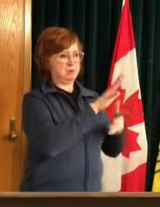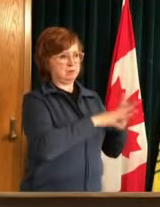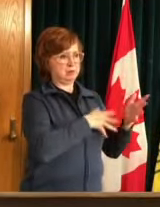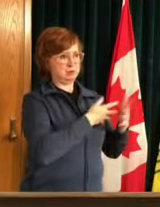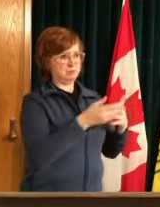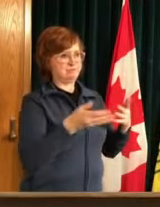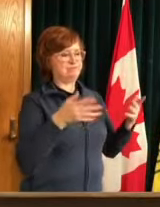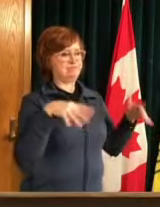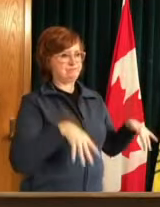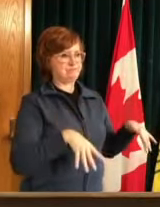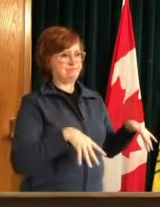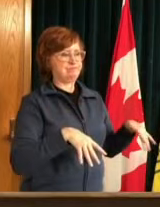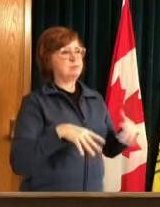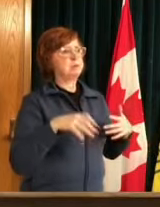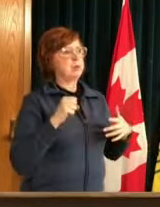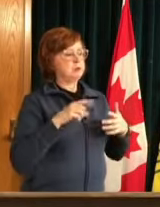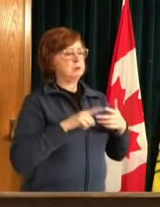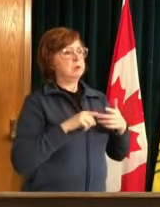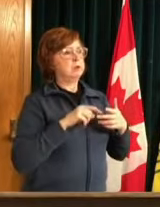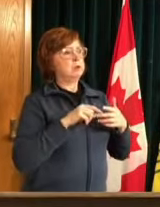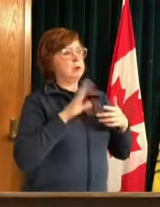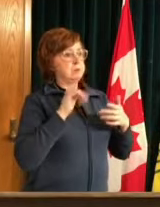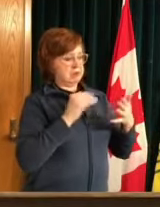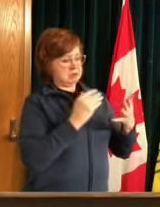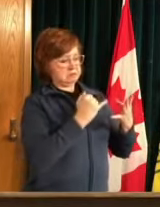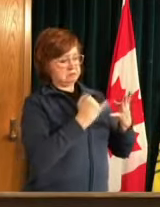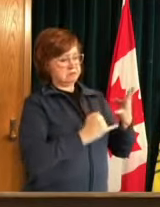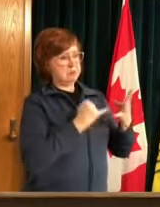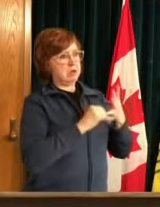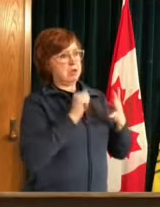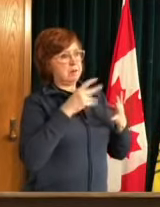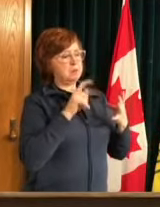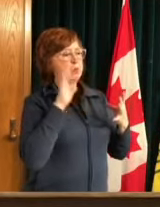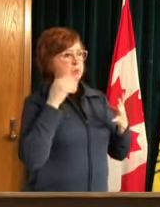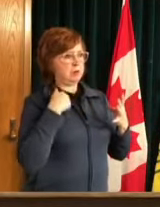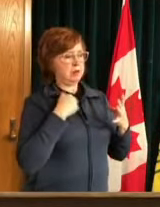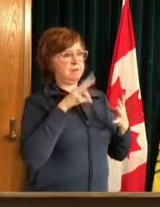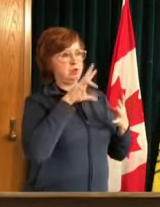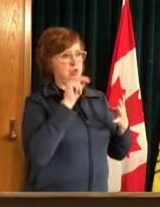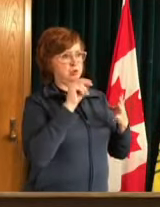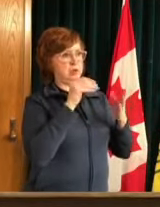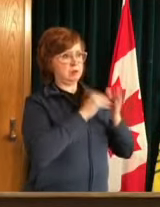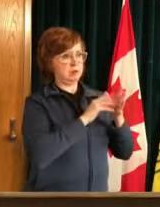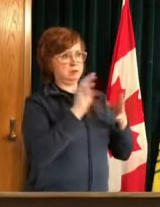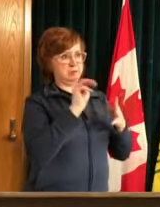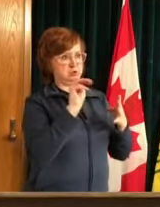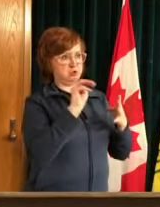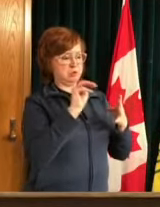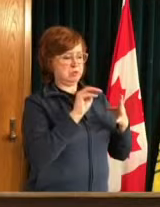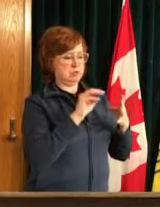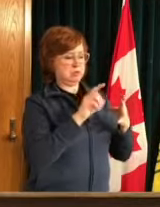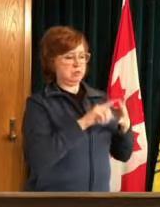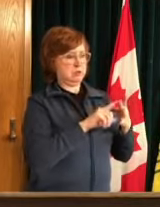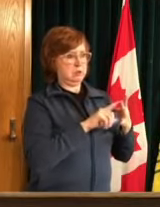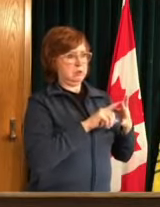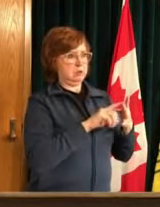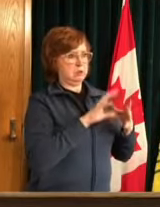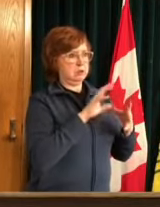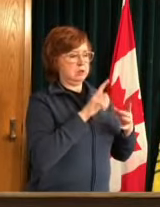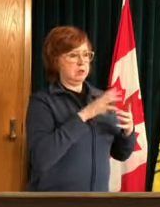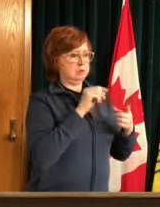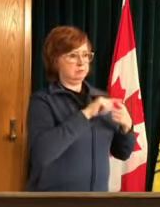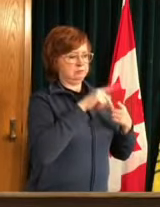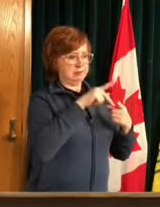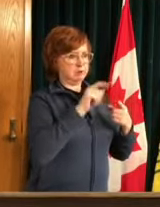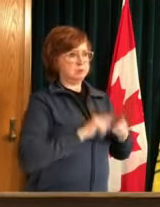pfizer before the end of the month and and trying to incorporate our our pharmaceutical uh capacity now but as we